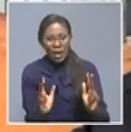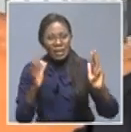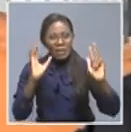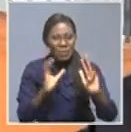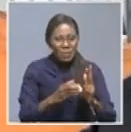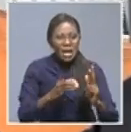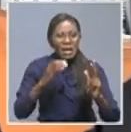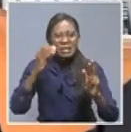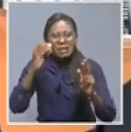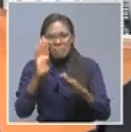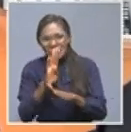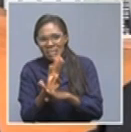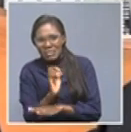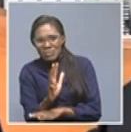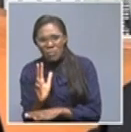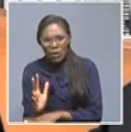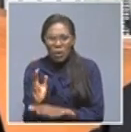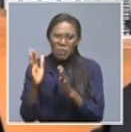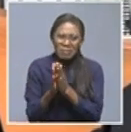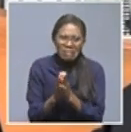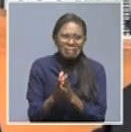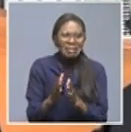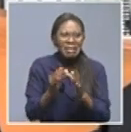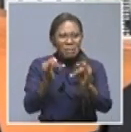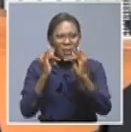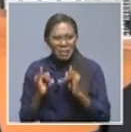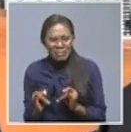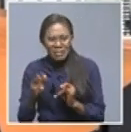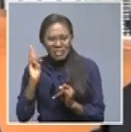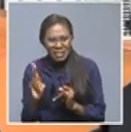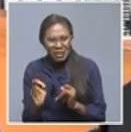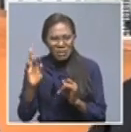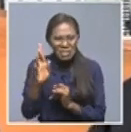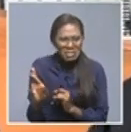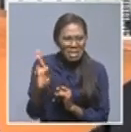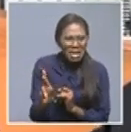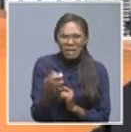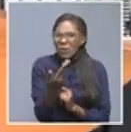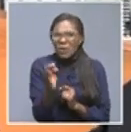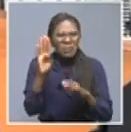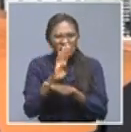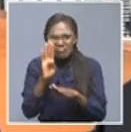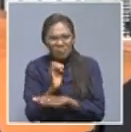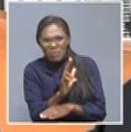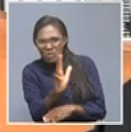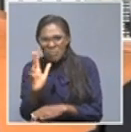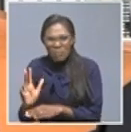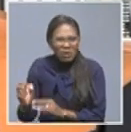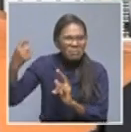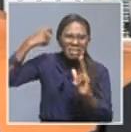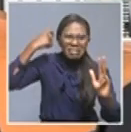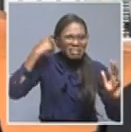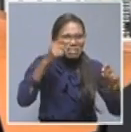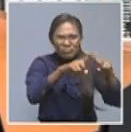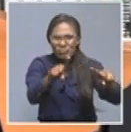our business people all the exhibitors the regional councils all the ministries